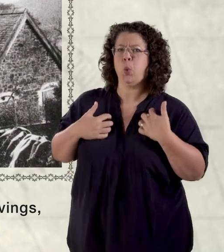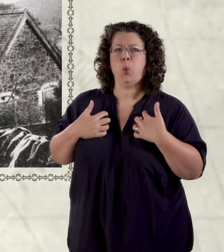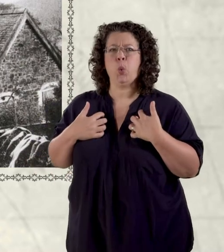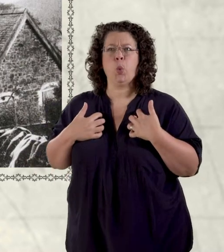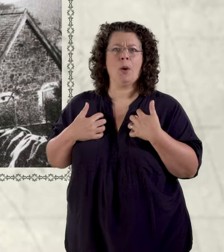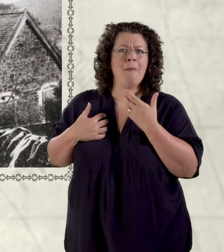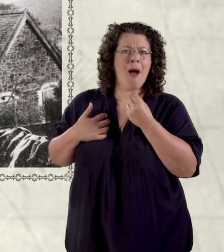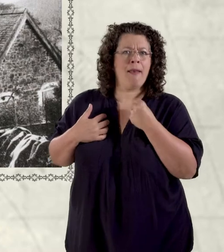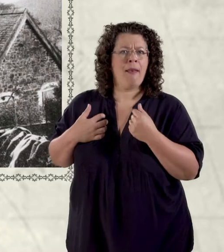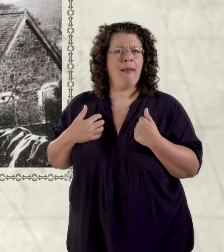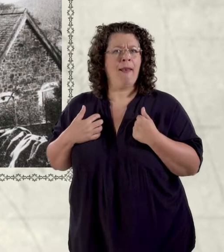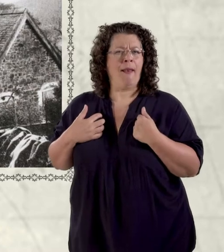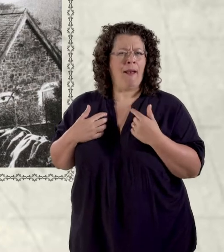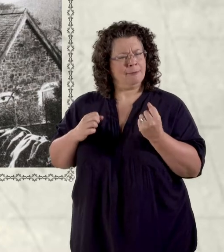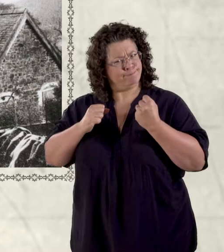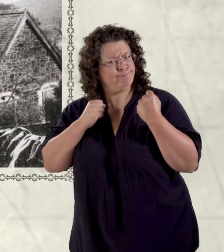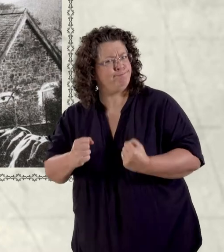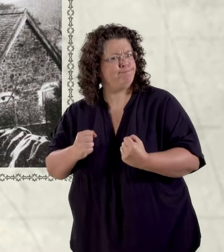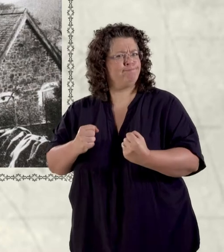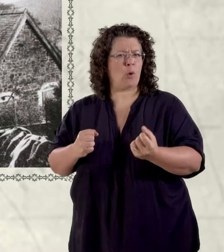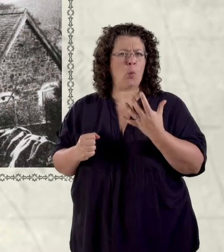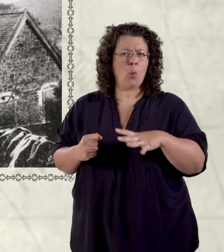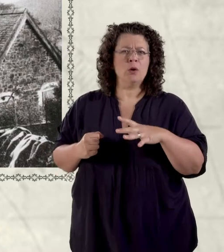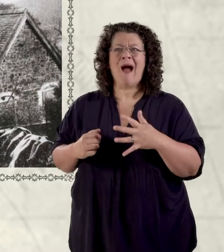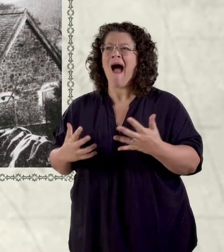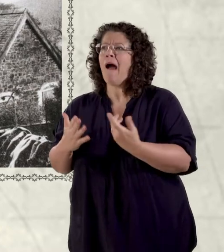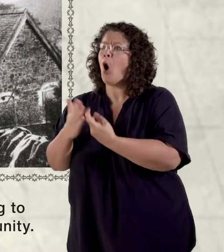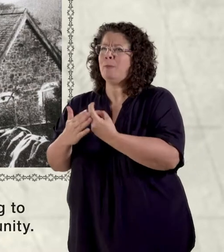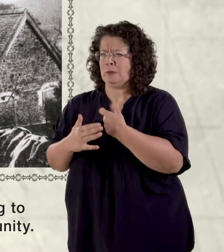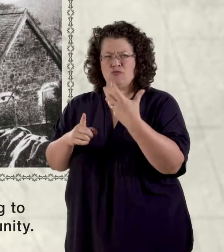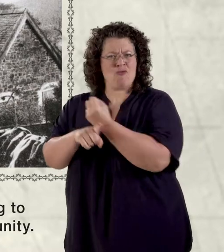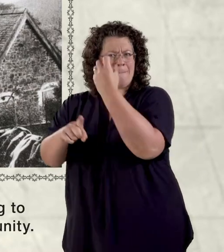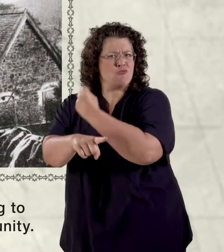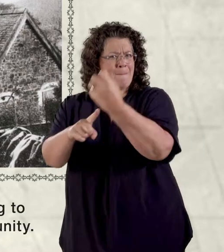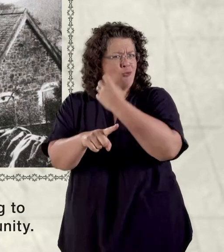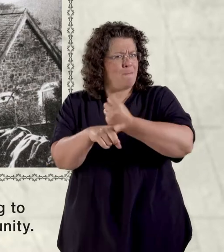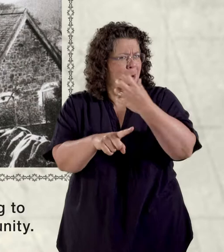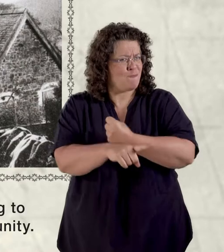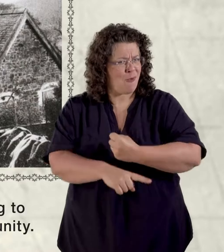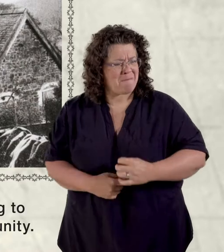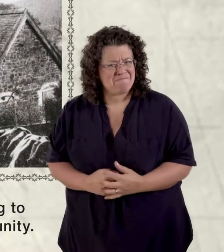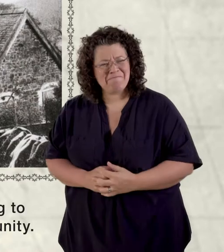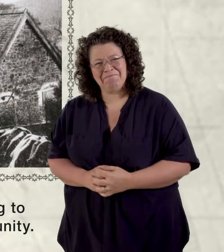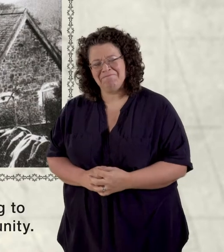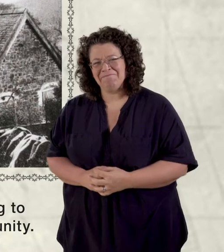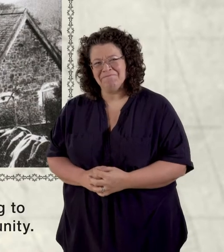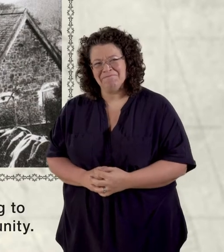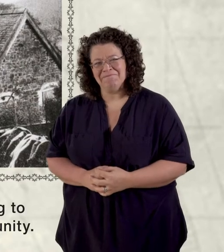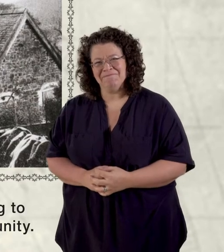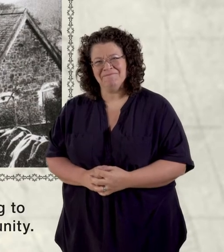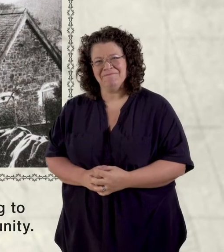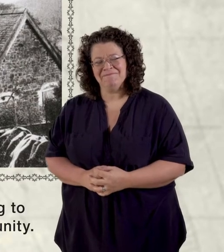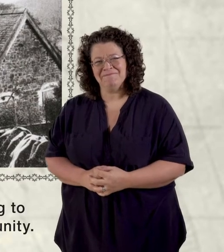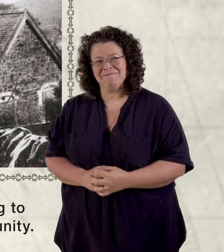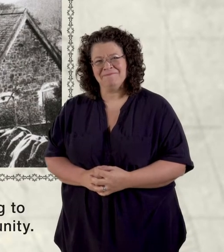i was a young adventurous young man and i was determined that i was going to take advantage of every